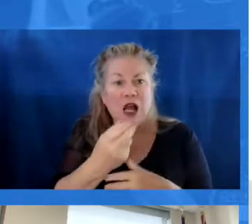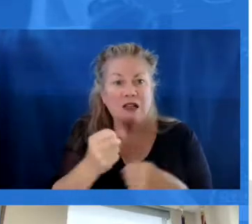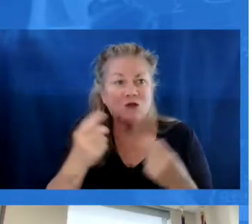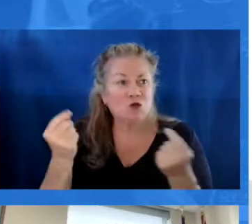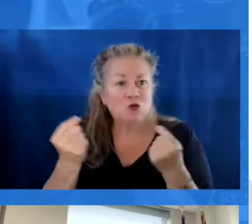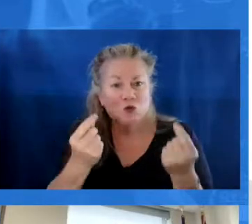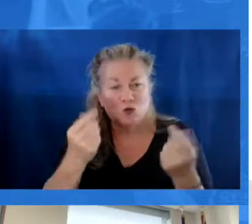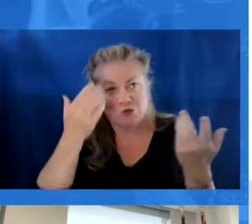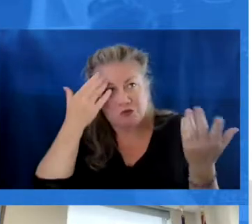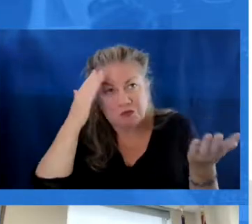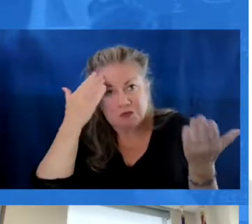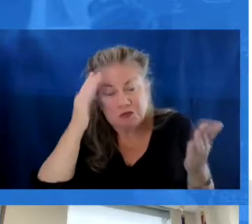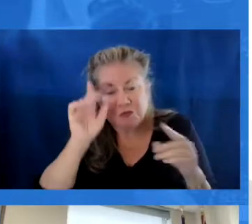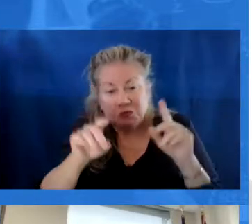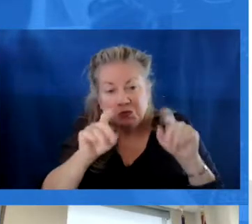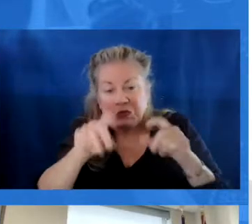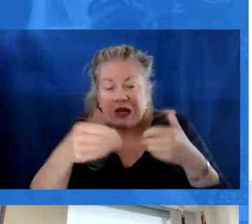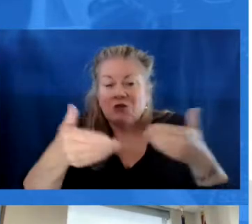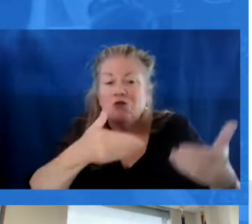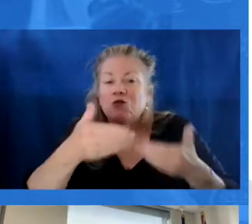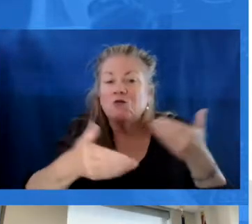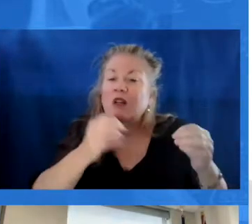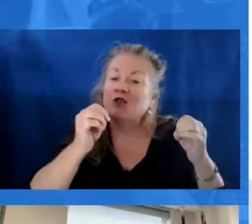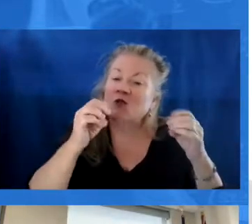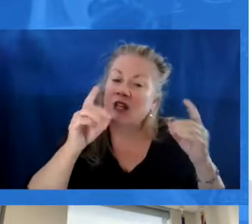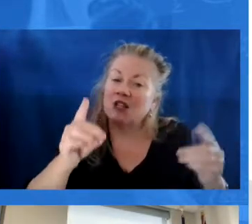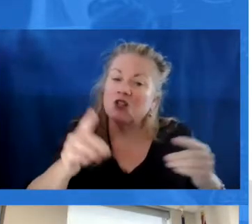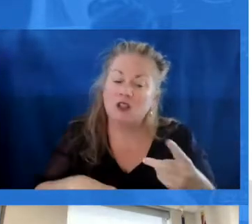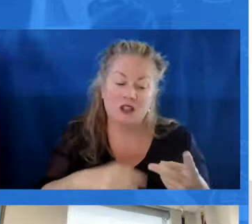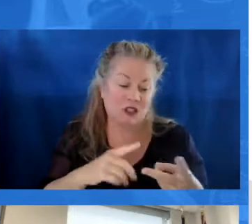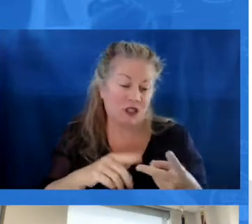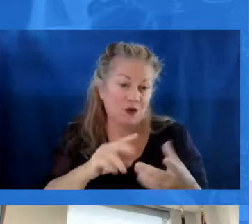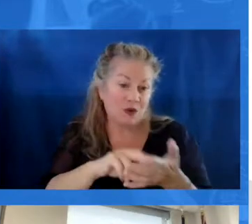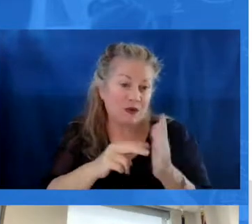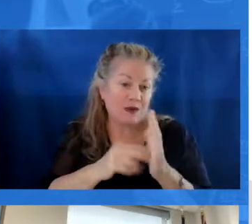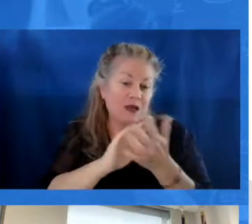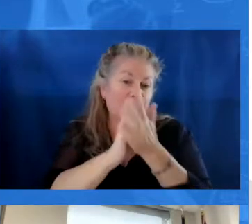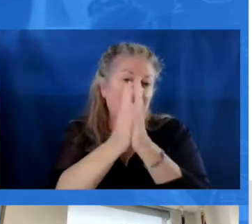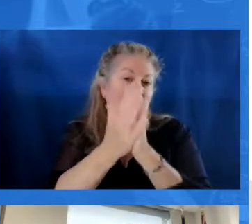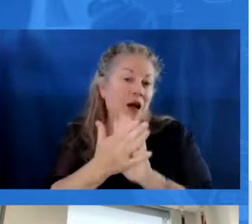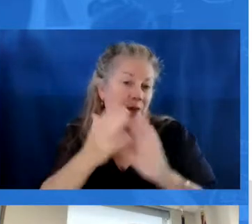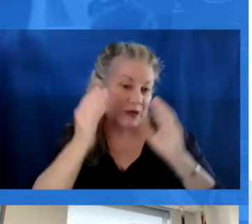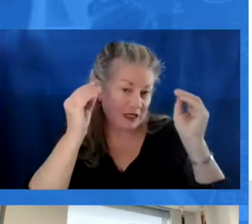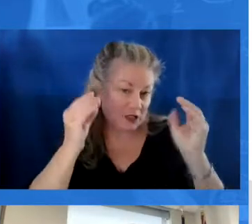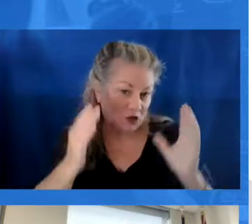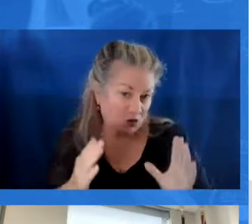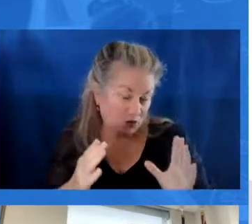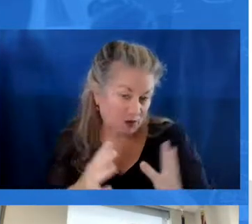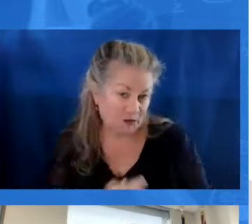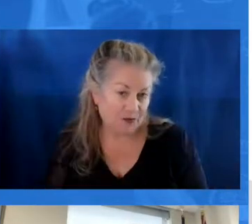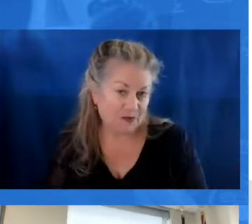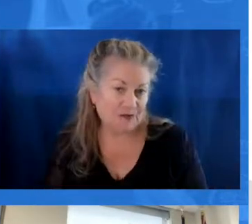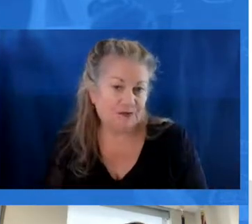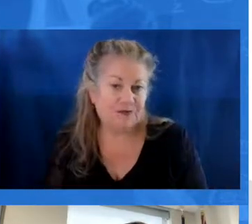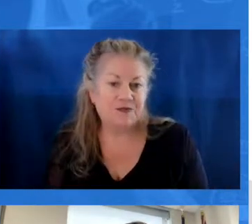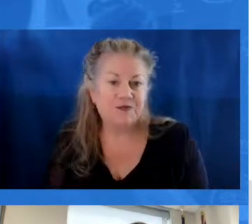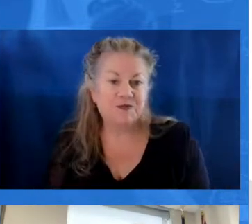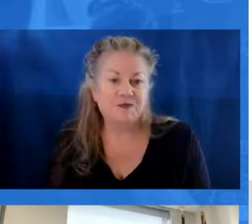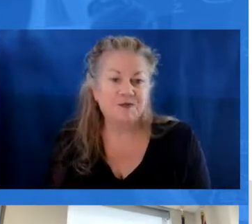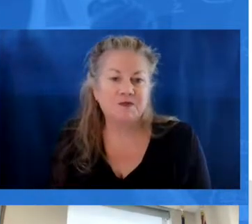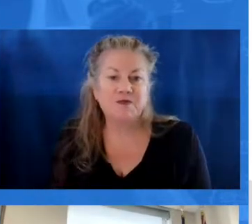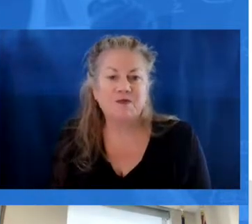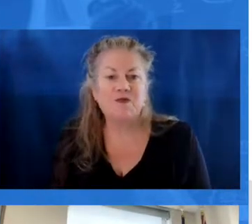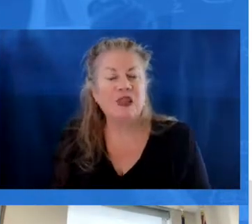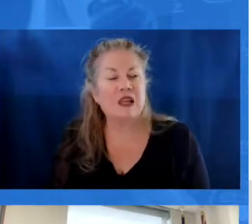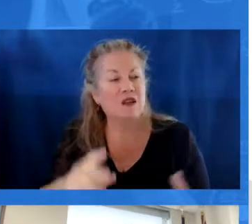to do when they graduate from high school. And so we want to make sure to introduce them into education and what it means to become a teacher. We know that we have a